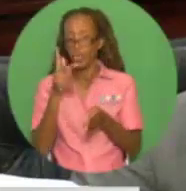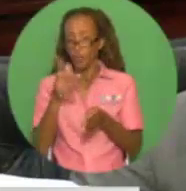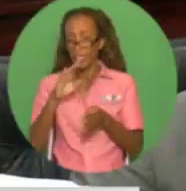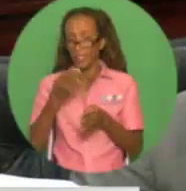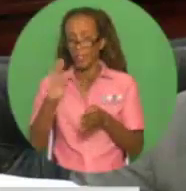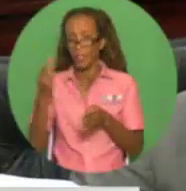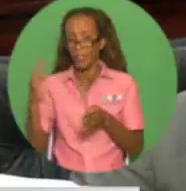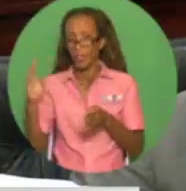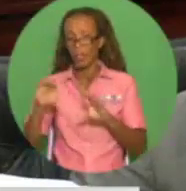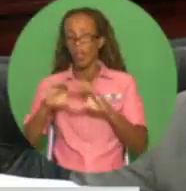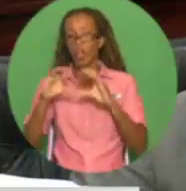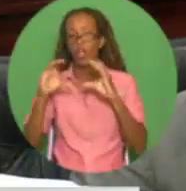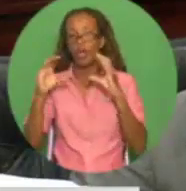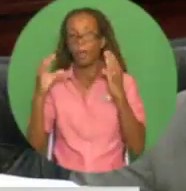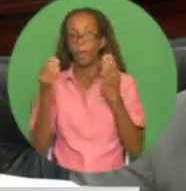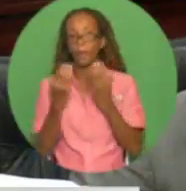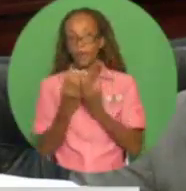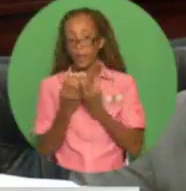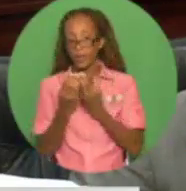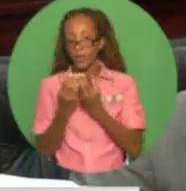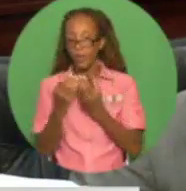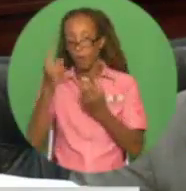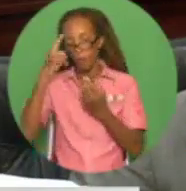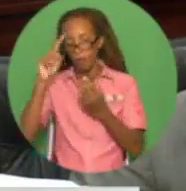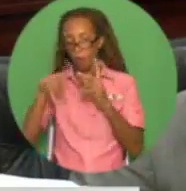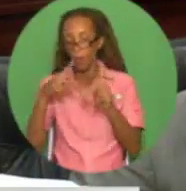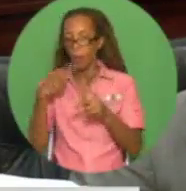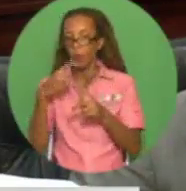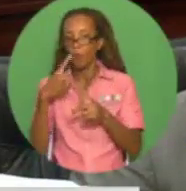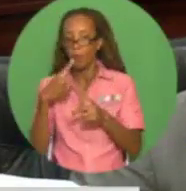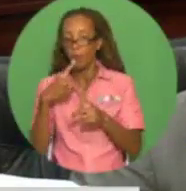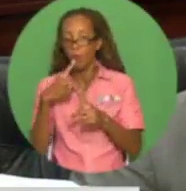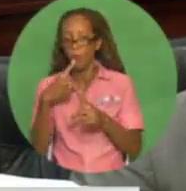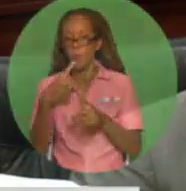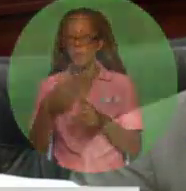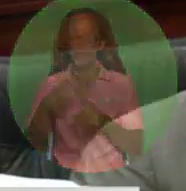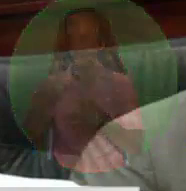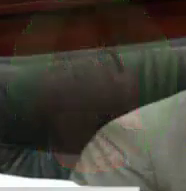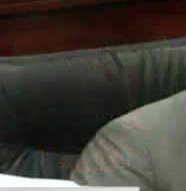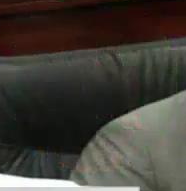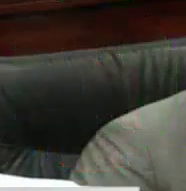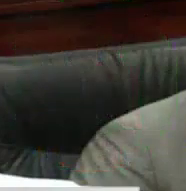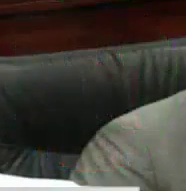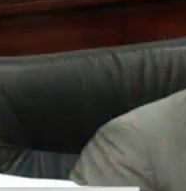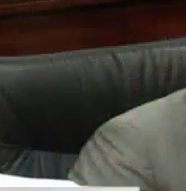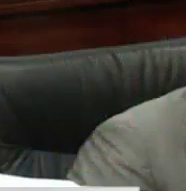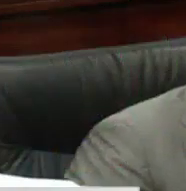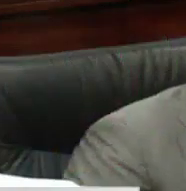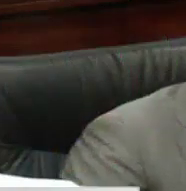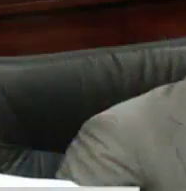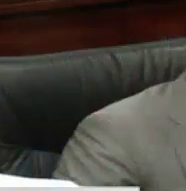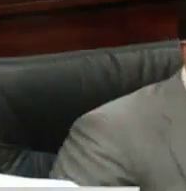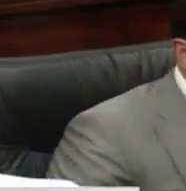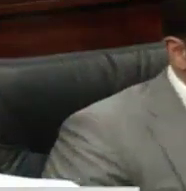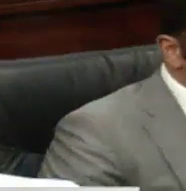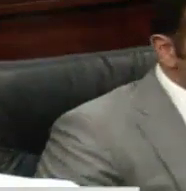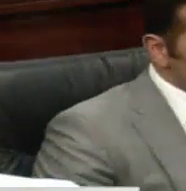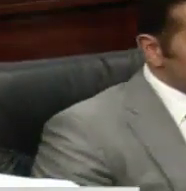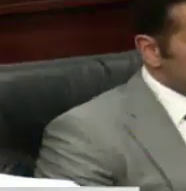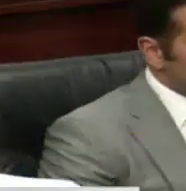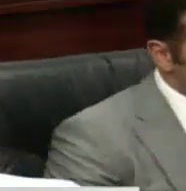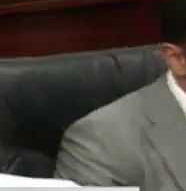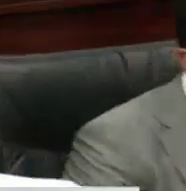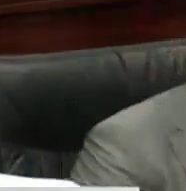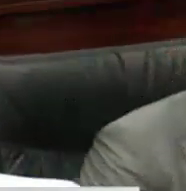addressing the needs of our middle-income applicants. Chinchin-Conupia with 205 units, Fisabad